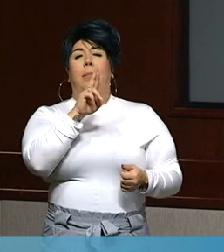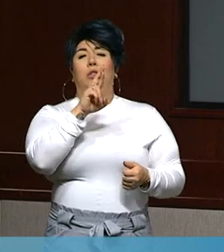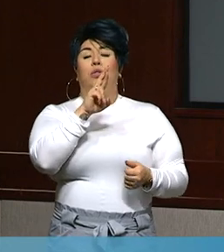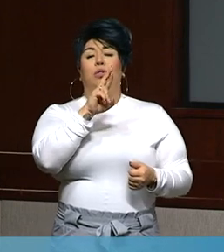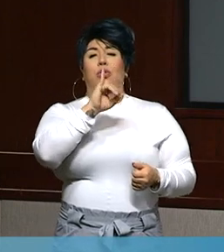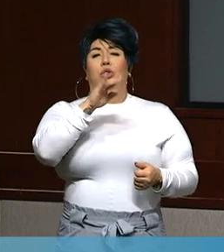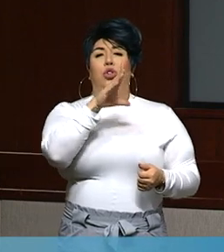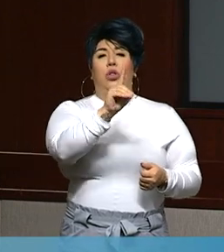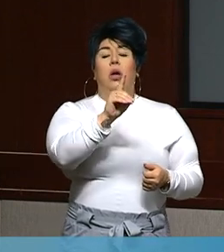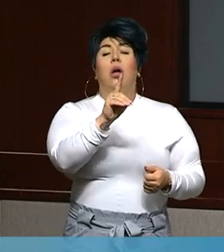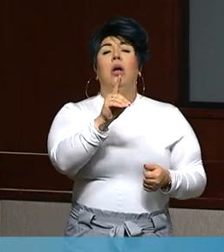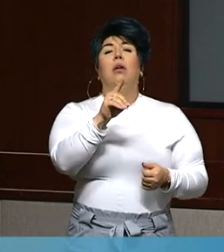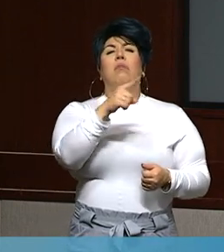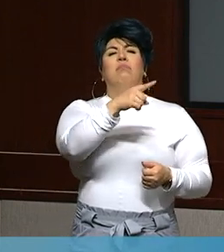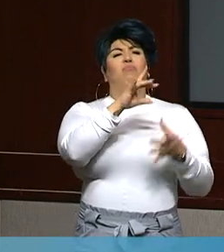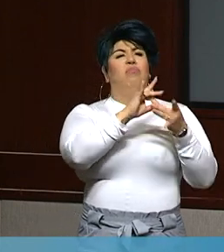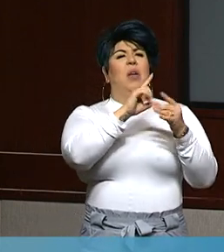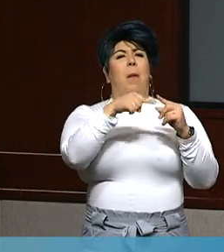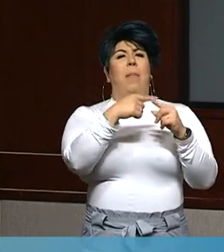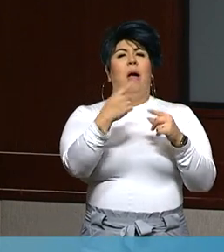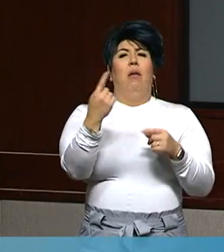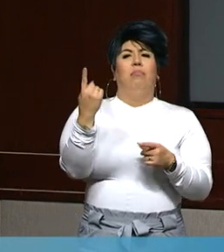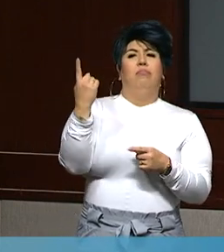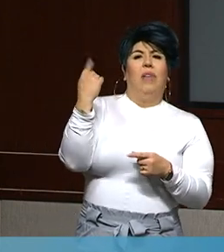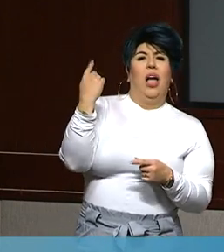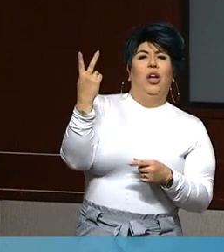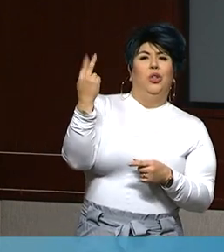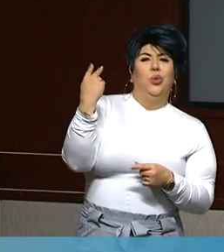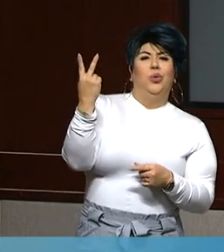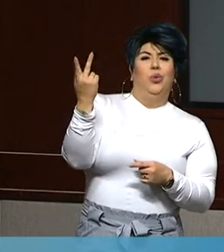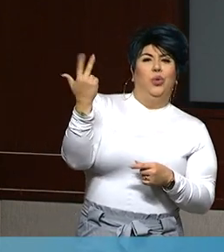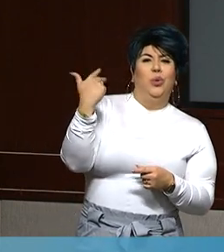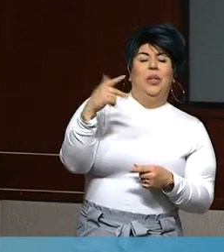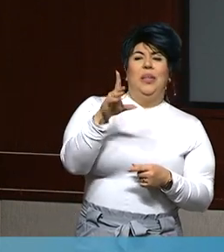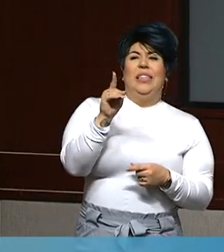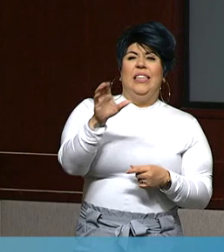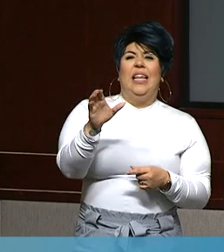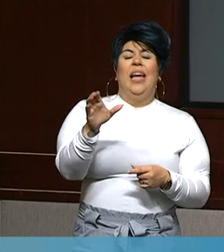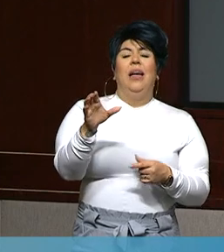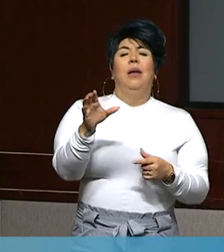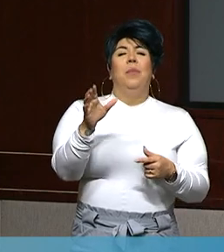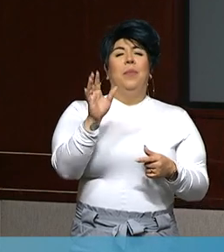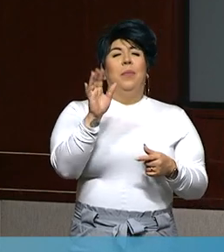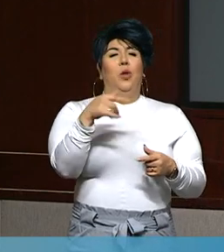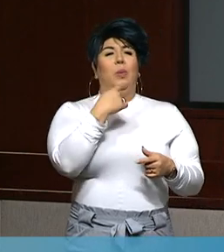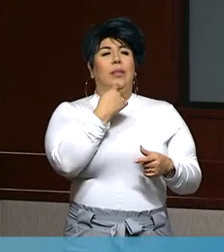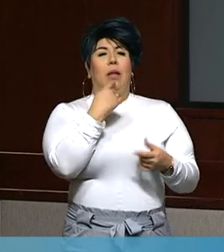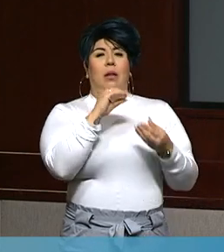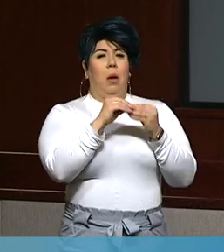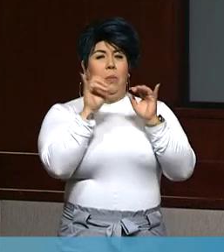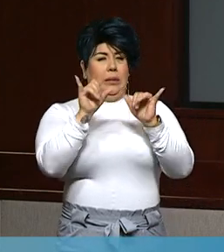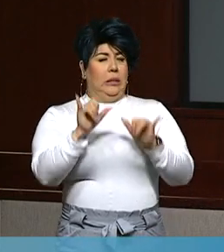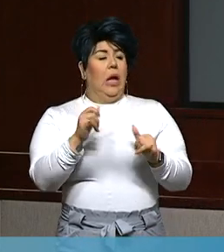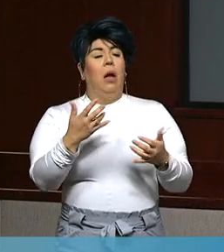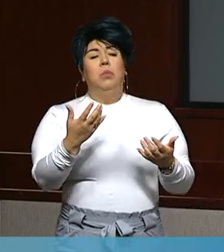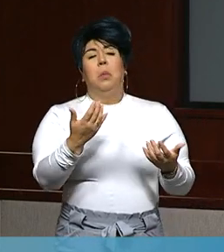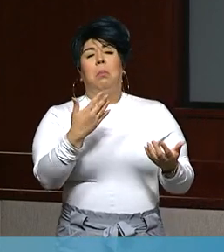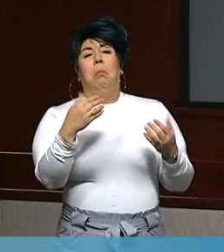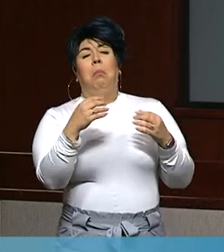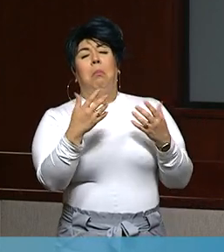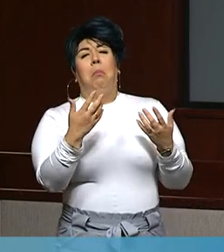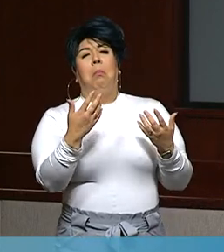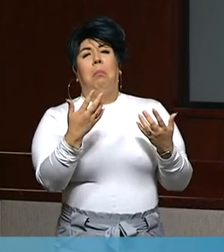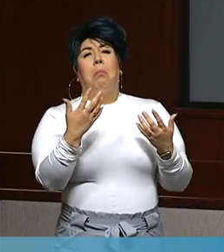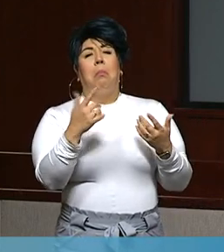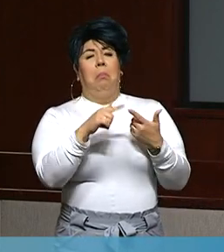previous Decembers or previous years, that is. I do not expect that he has exact numbers in front of him. But one